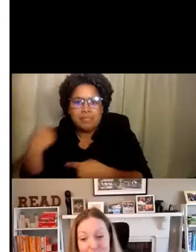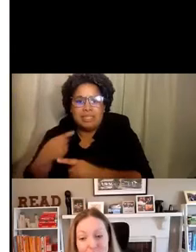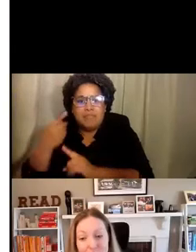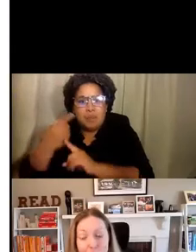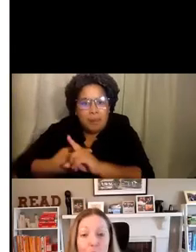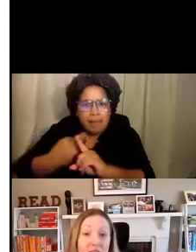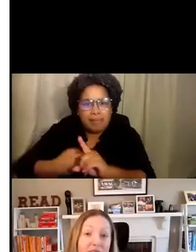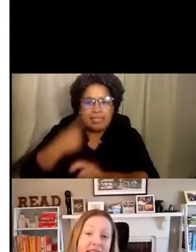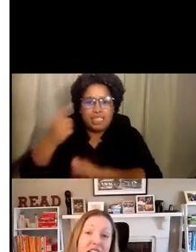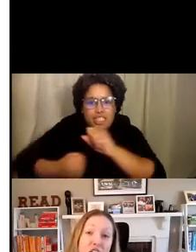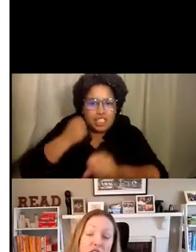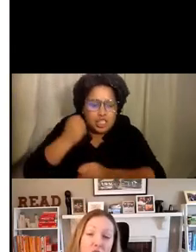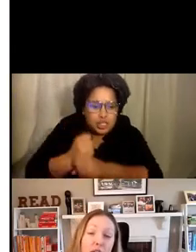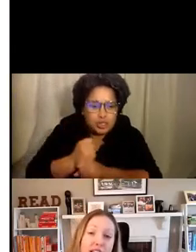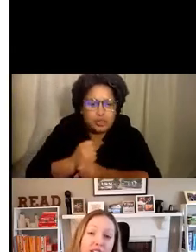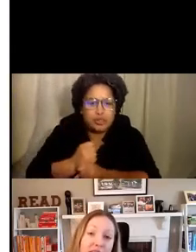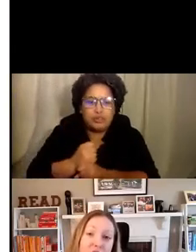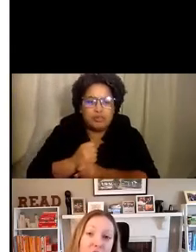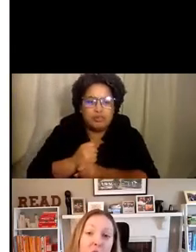years. Third,